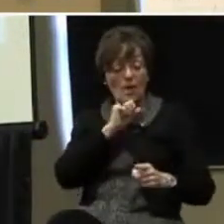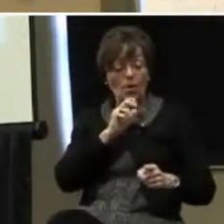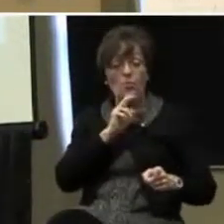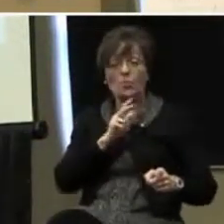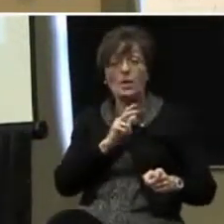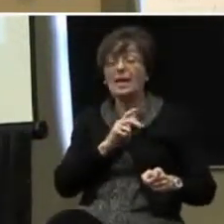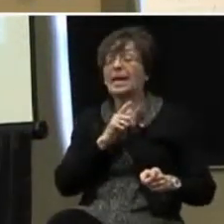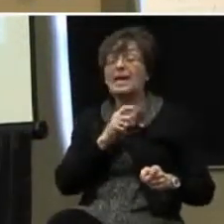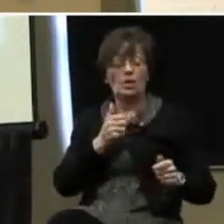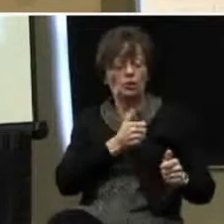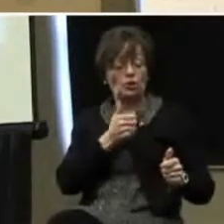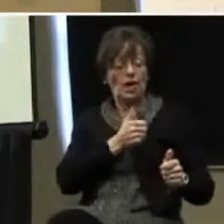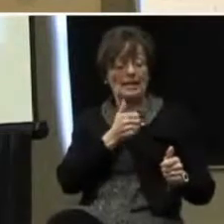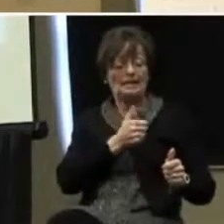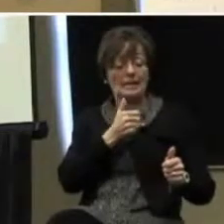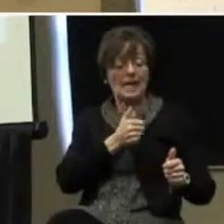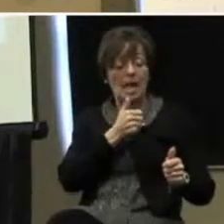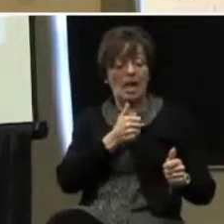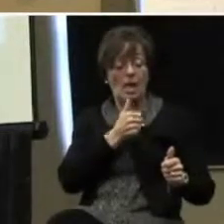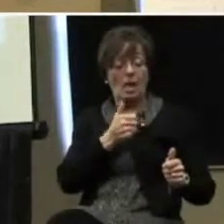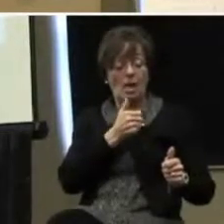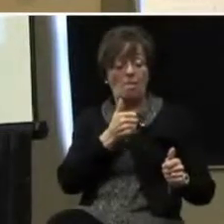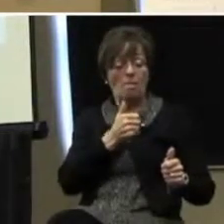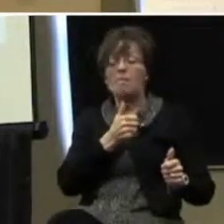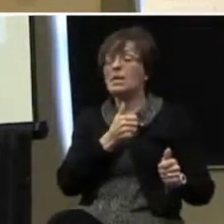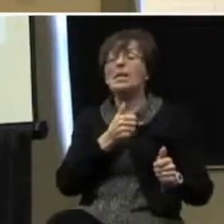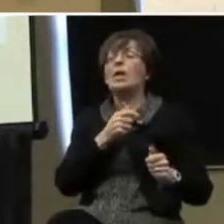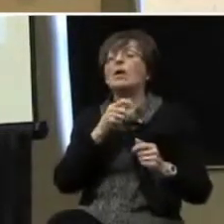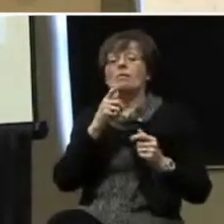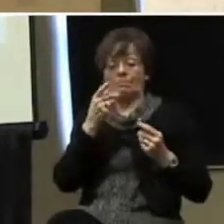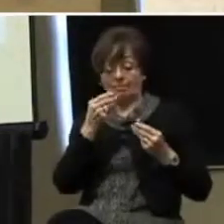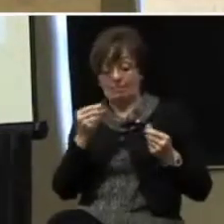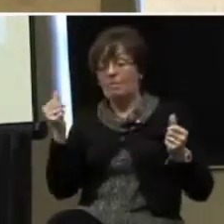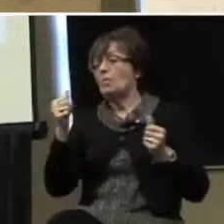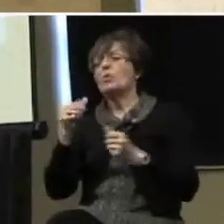3, you're not going to be chasing them when they're 11, okay?